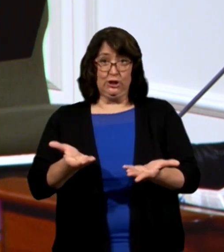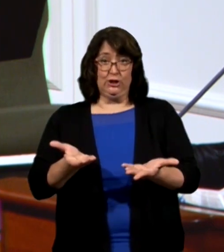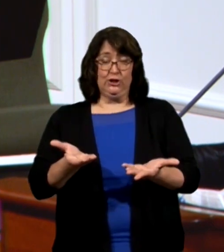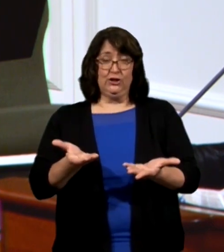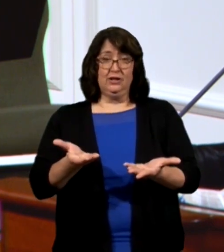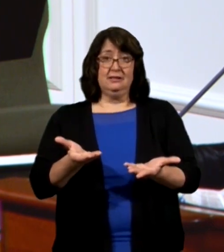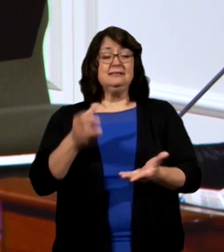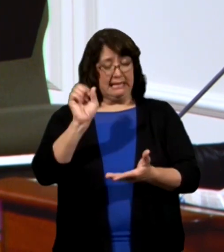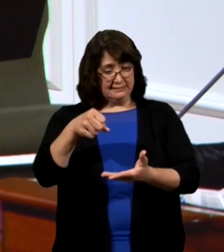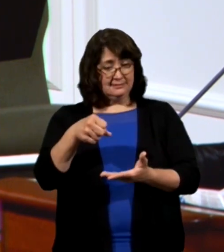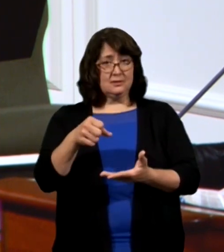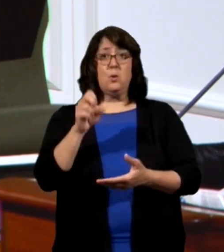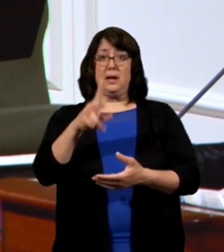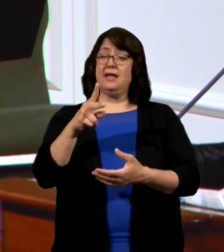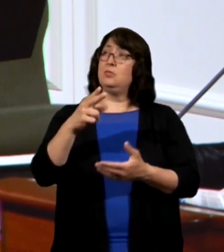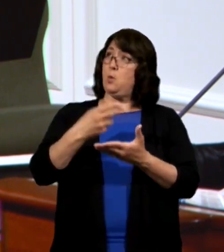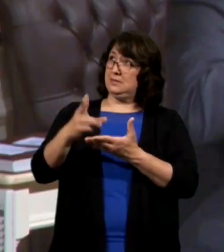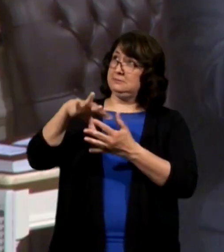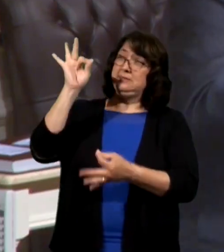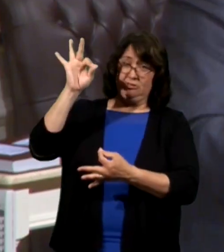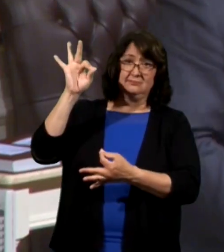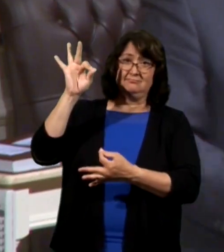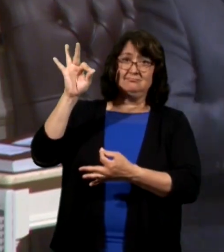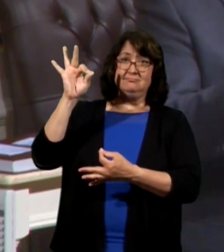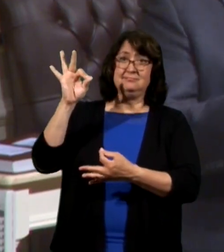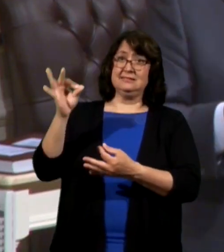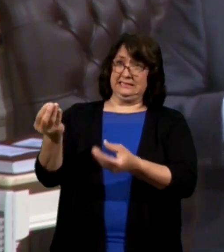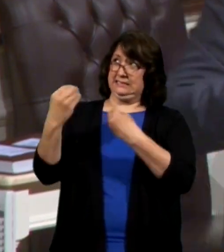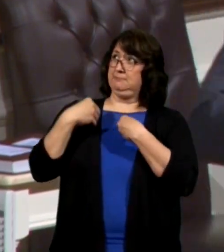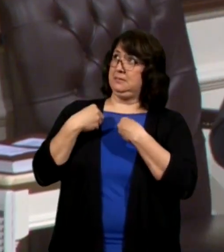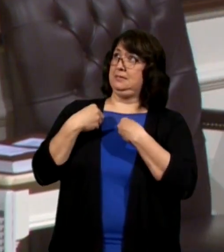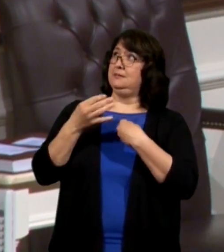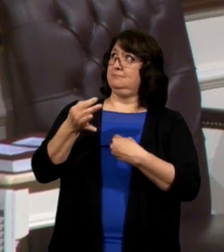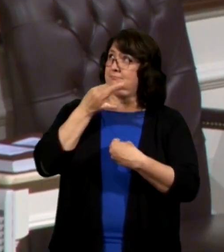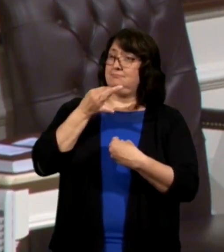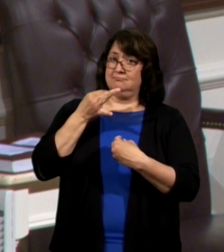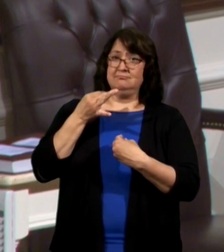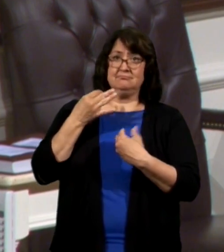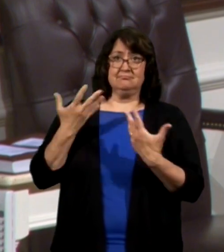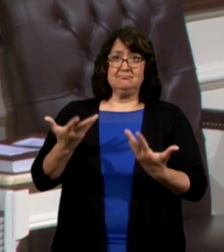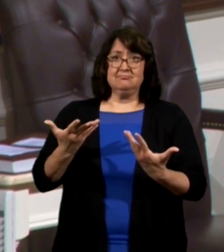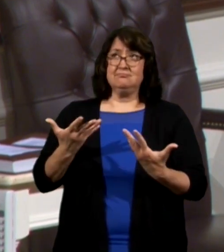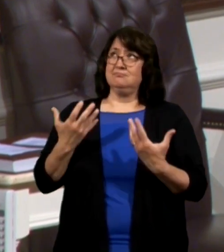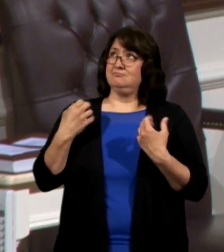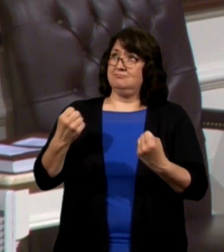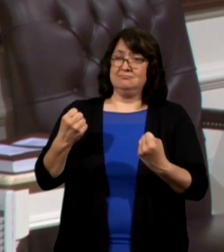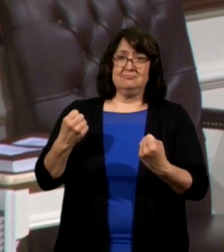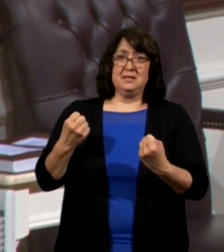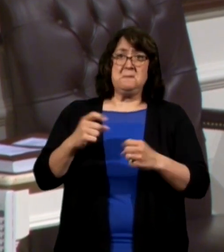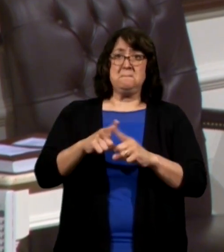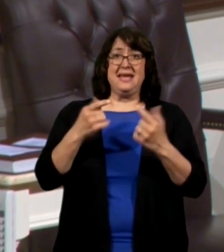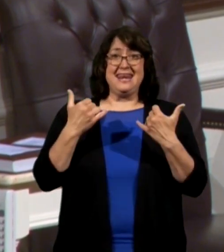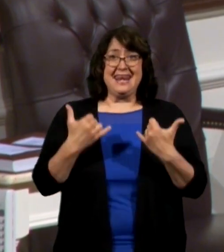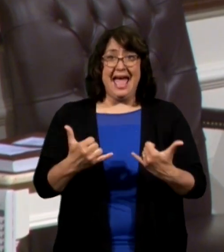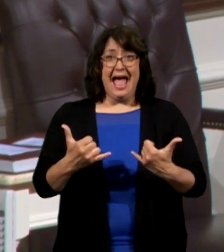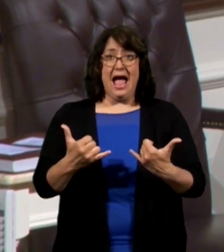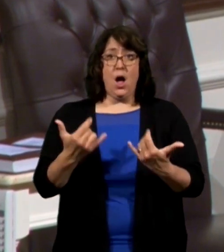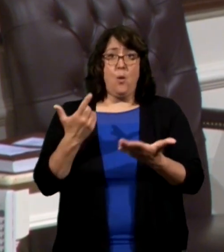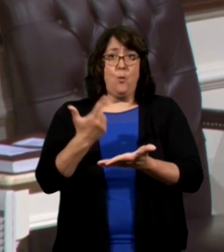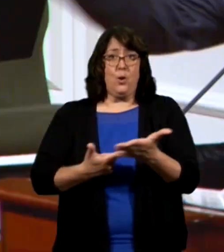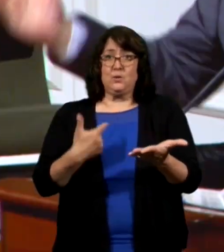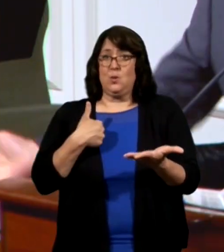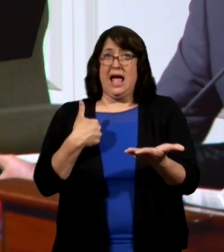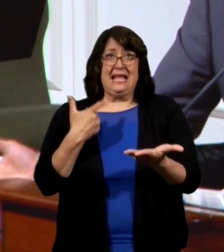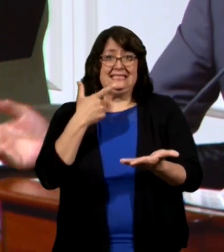Okay, the Holy Spirit is emboldening me. Okay, but now what